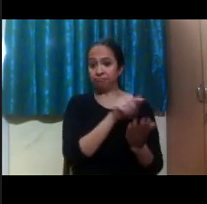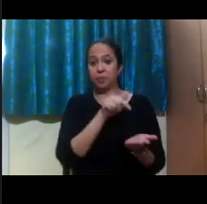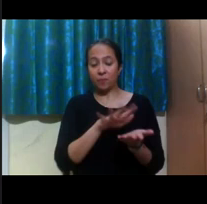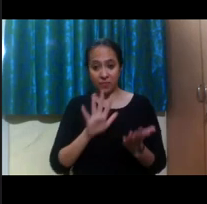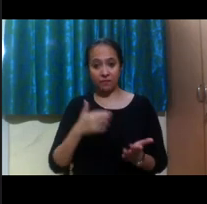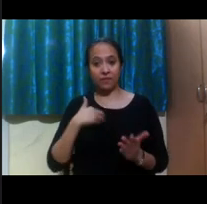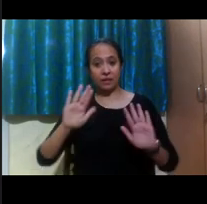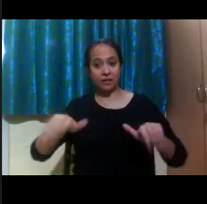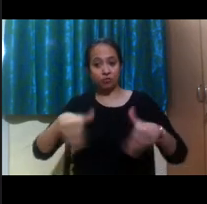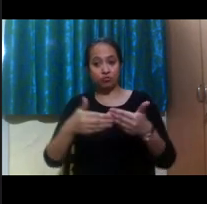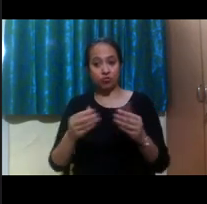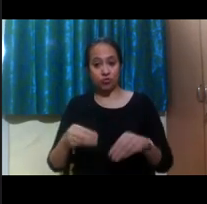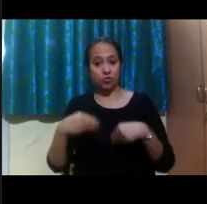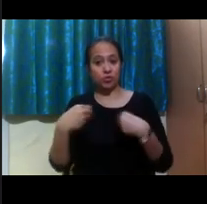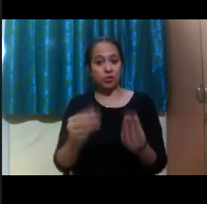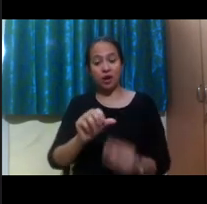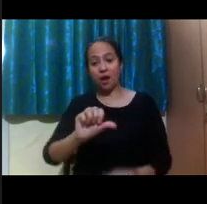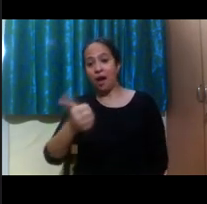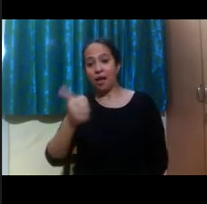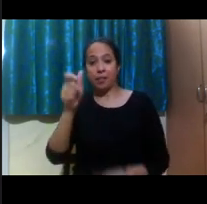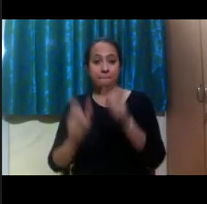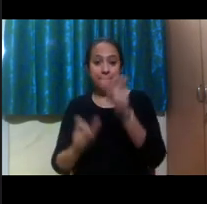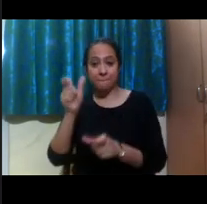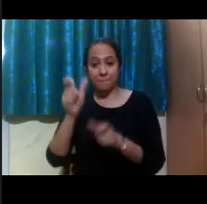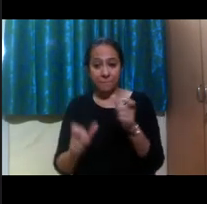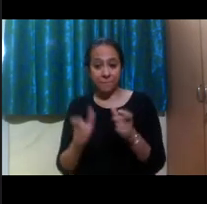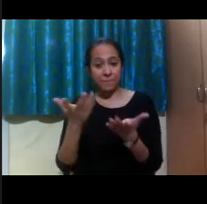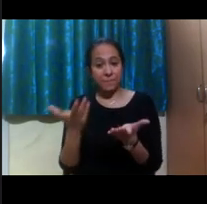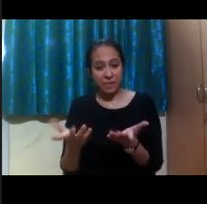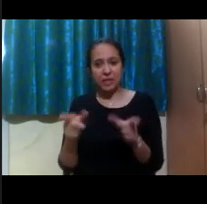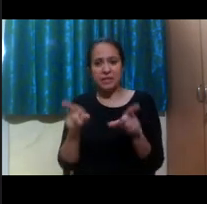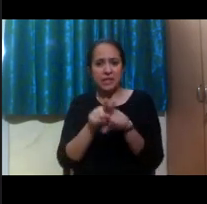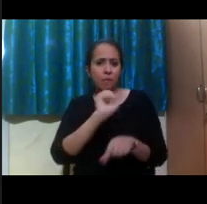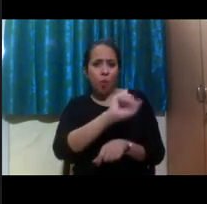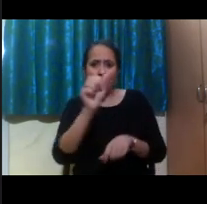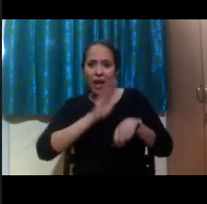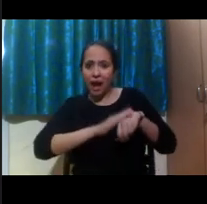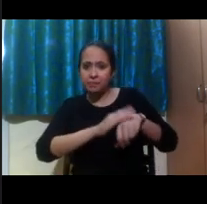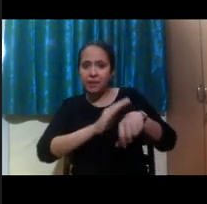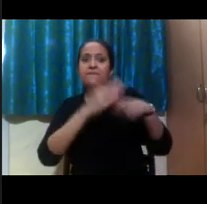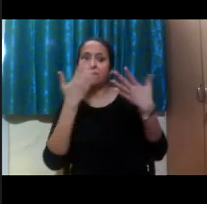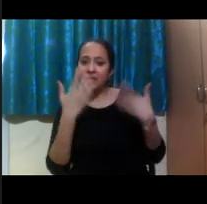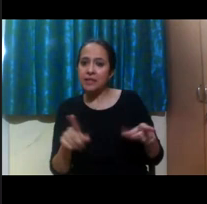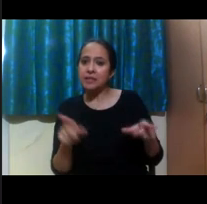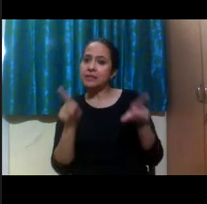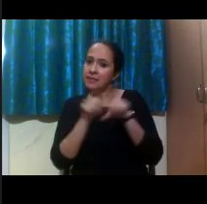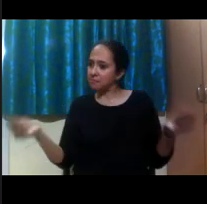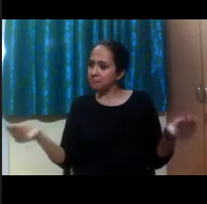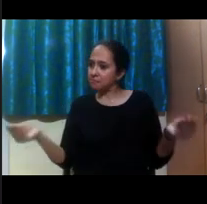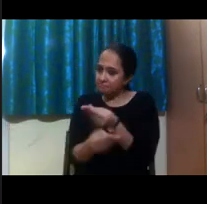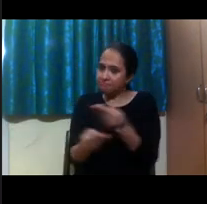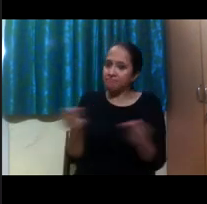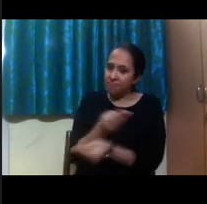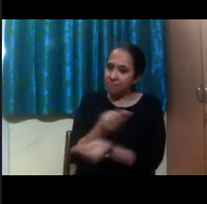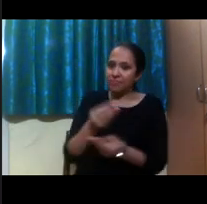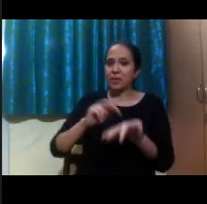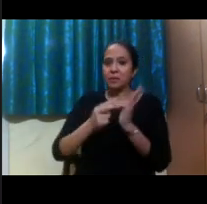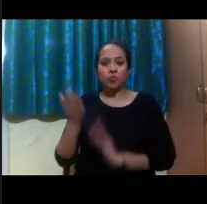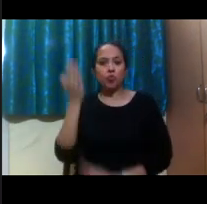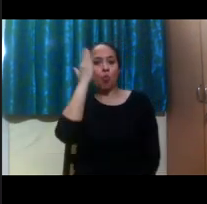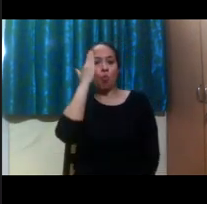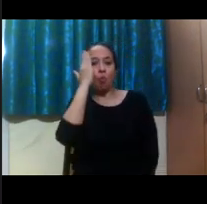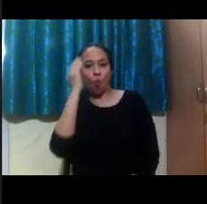you to other people with disabilities that might have similar experiences. Maybe they came from India and are have a similar